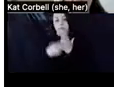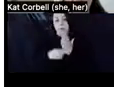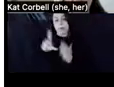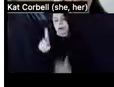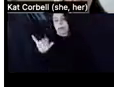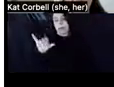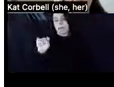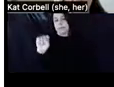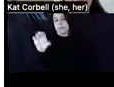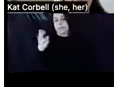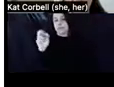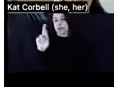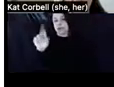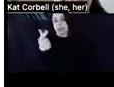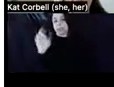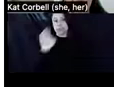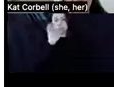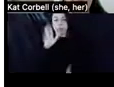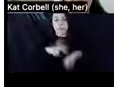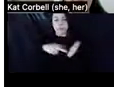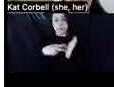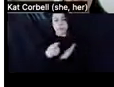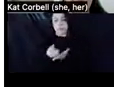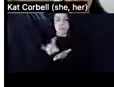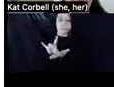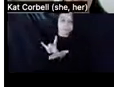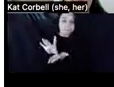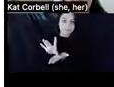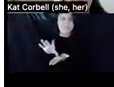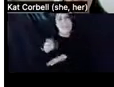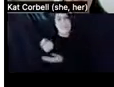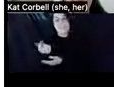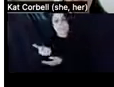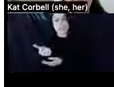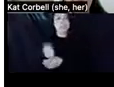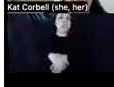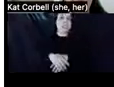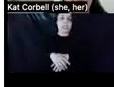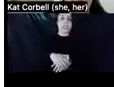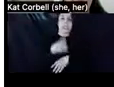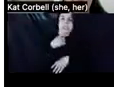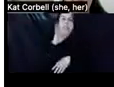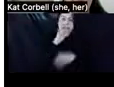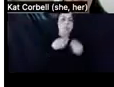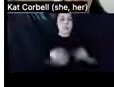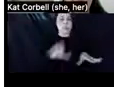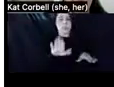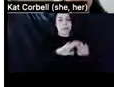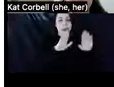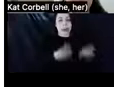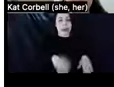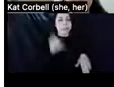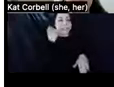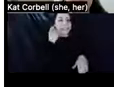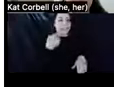will lose their housing if they refuse to accept the transfer. Uh, yeah. So the strategy would be that, that you request